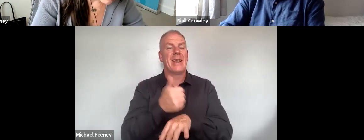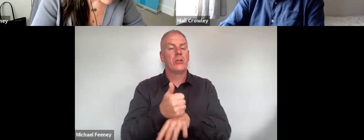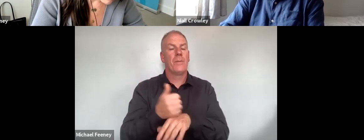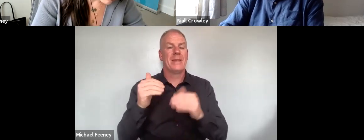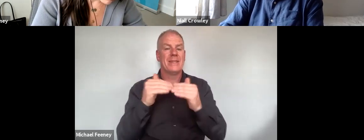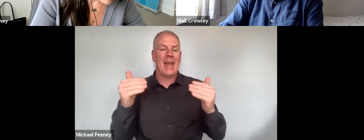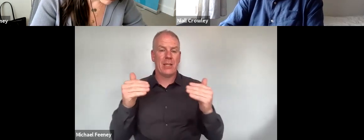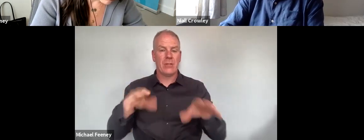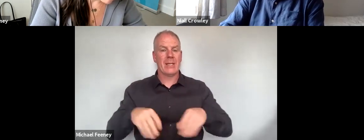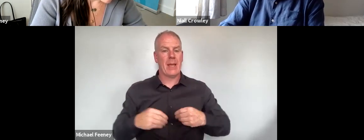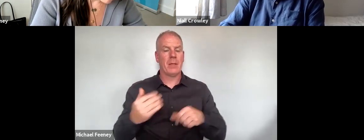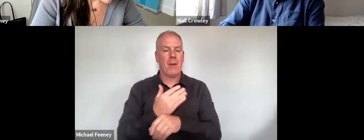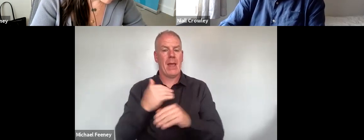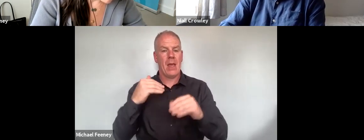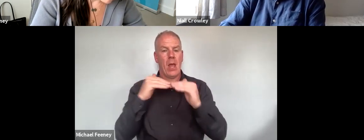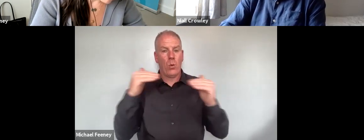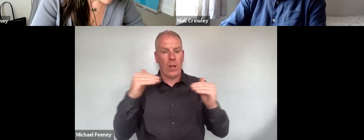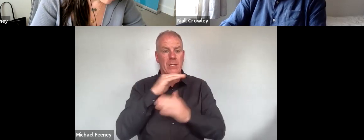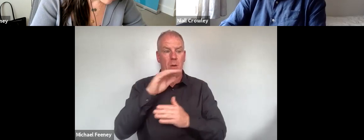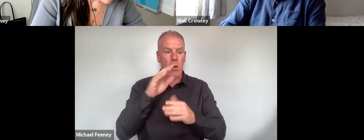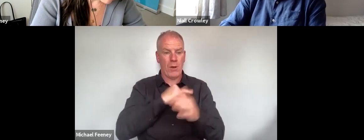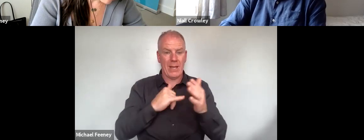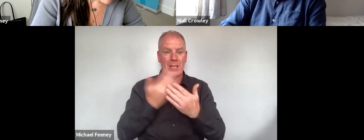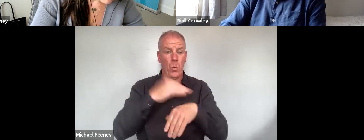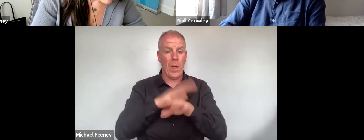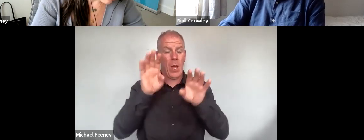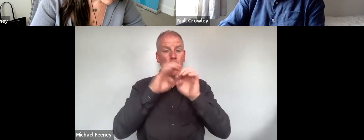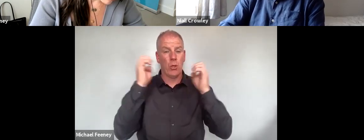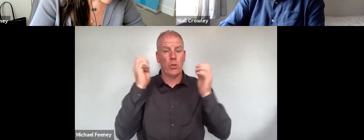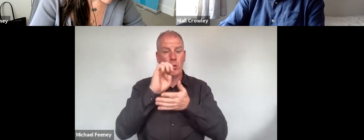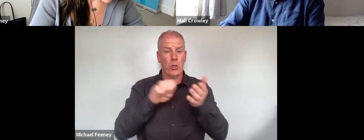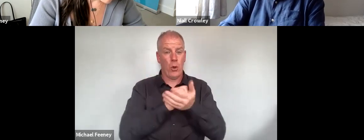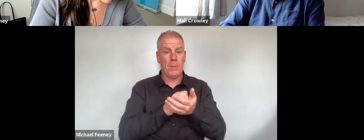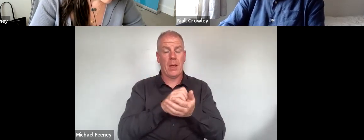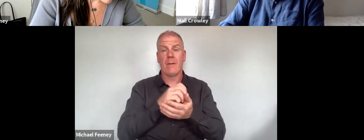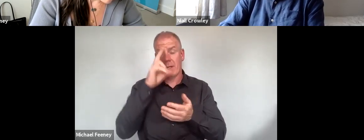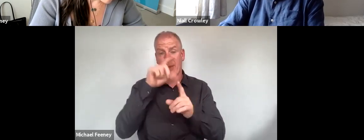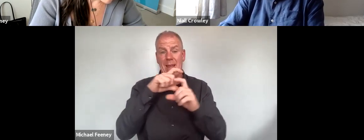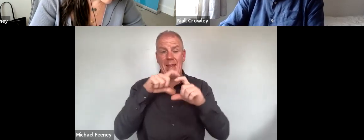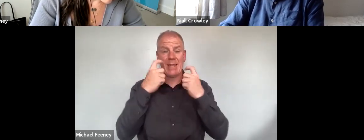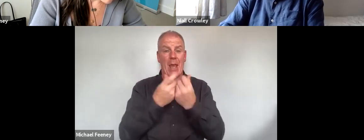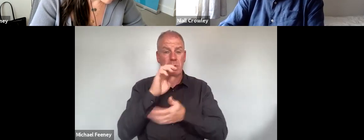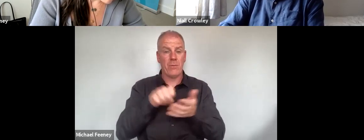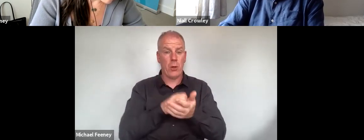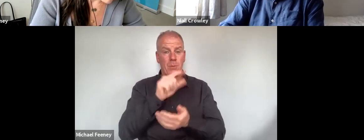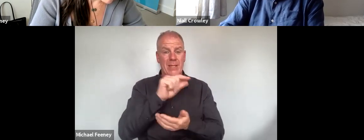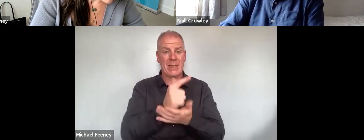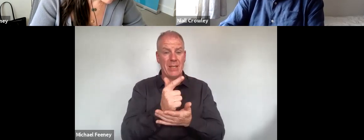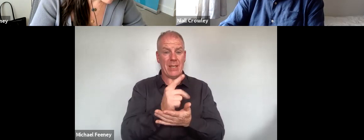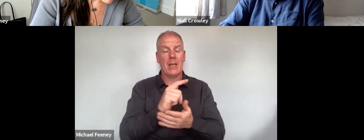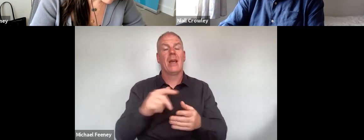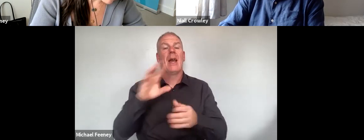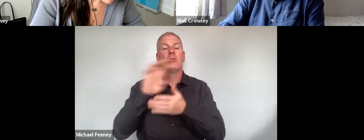standards adopted for equality bodies at a European level by the Council of Europe in 2017 and the European Commission in 2019.